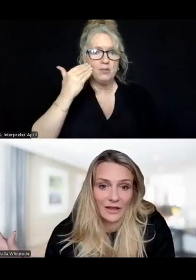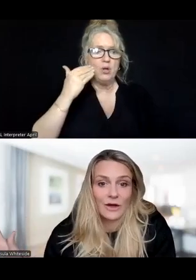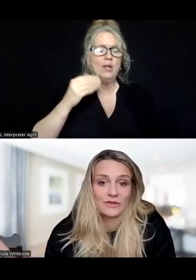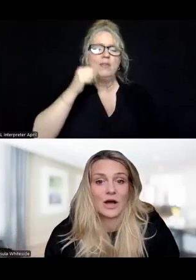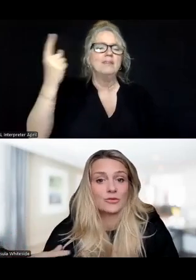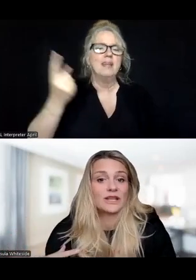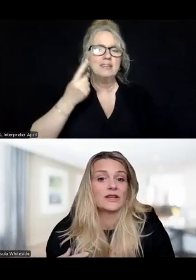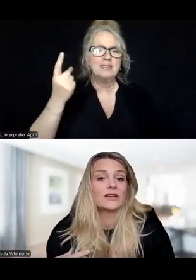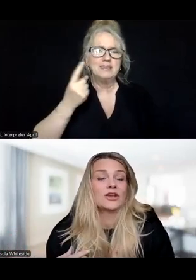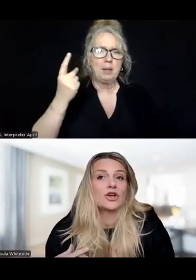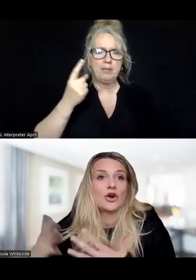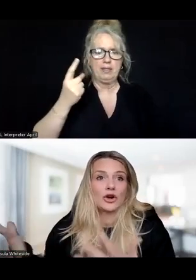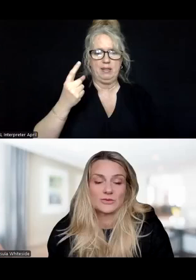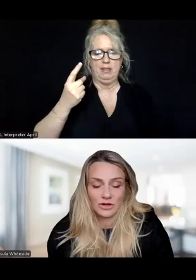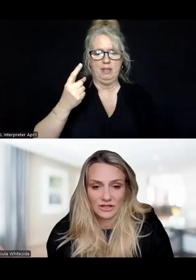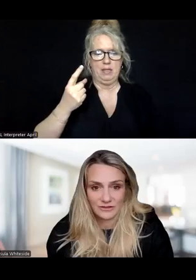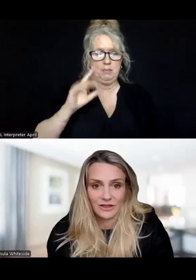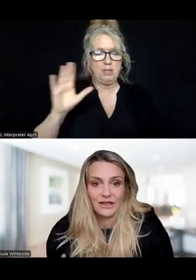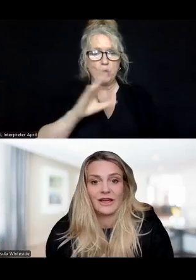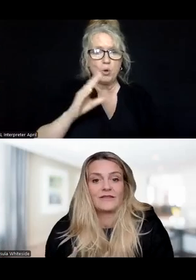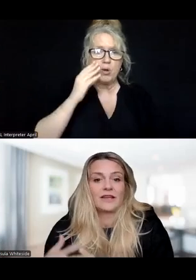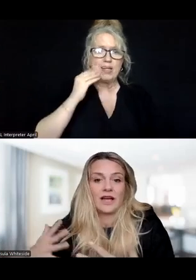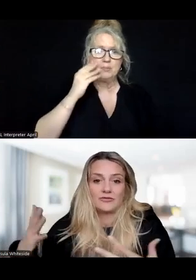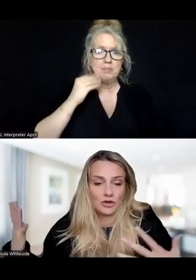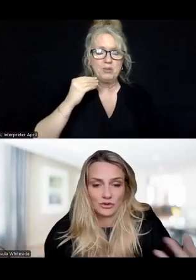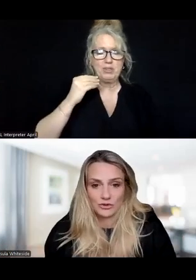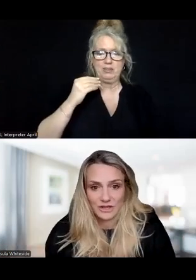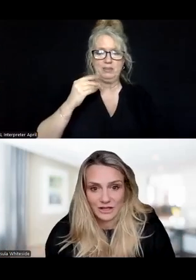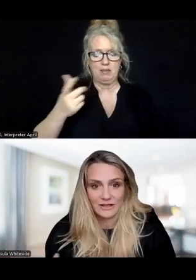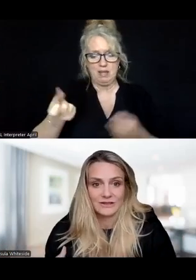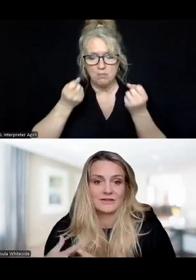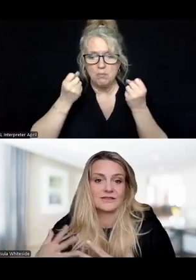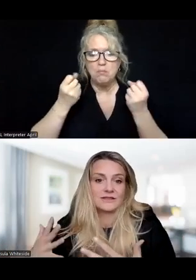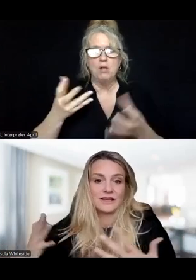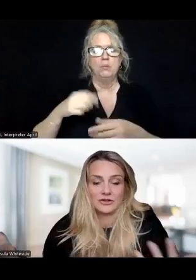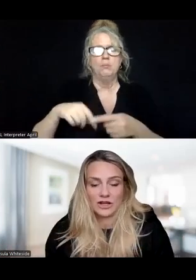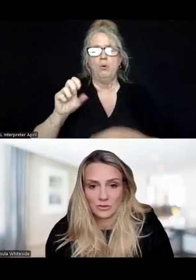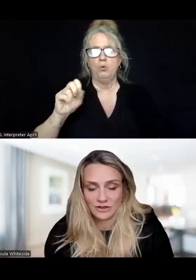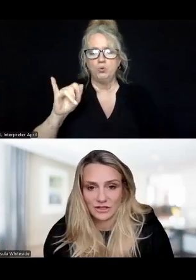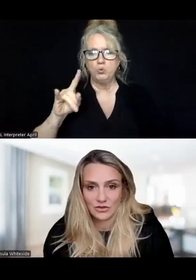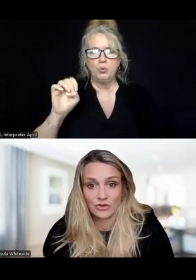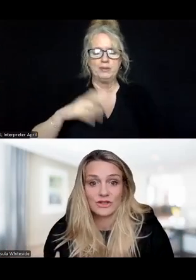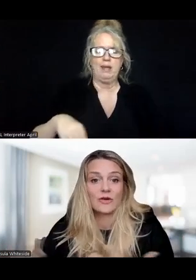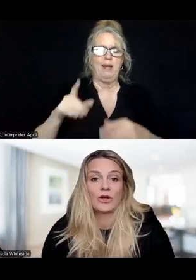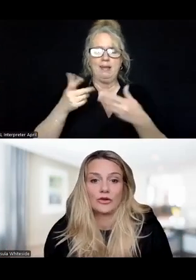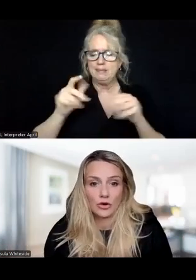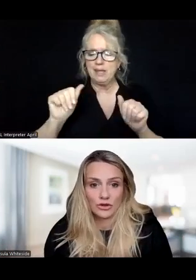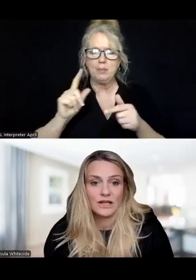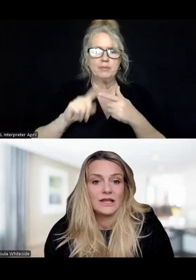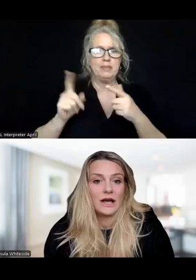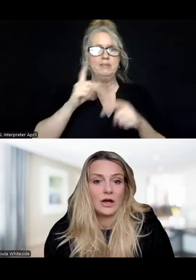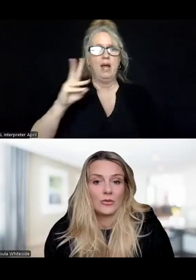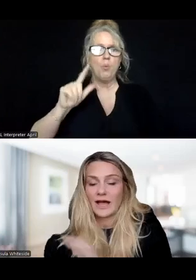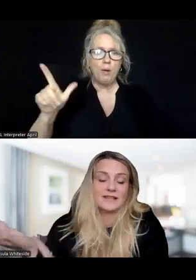something that was out, meaning that her experience of having had multiple suicide attempts and psychiatric hospitalization was not well